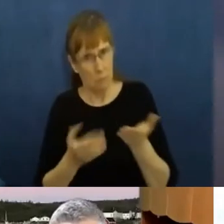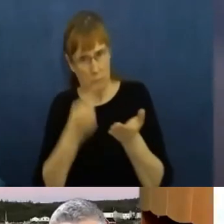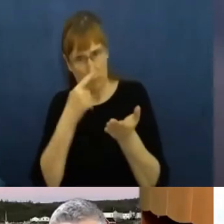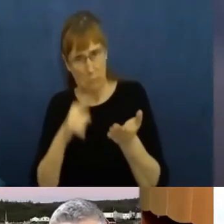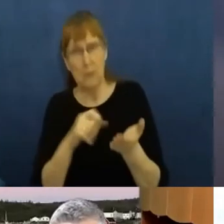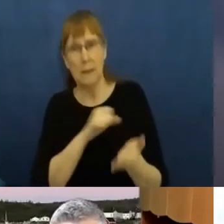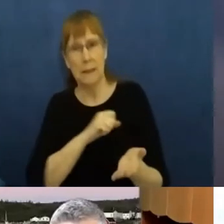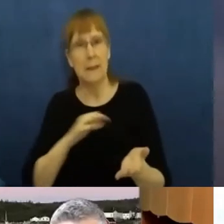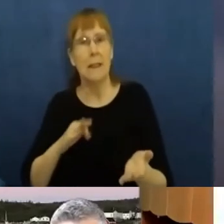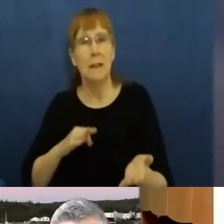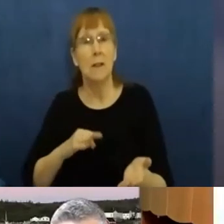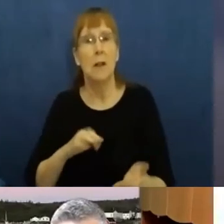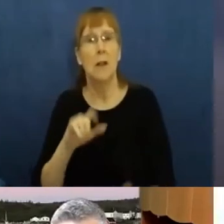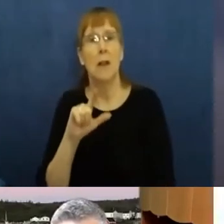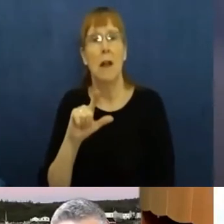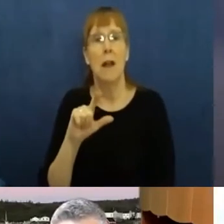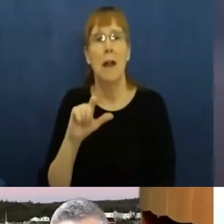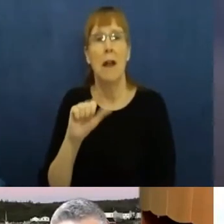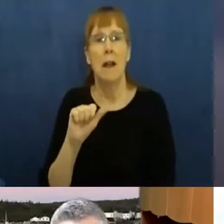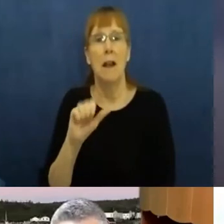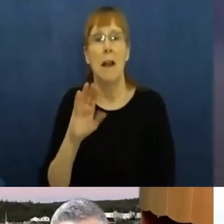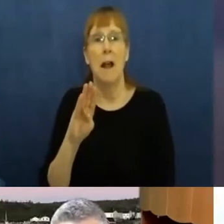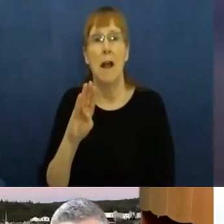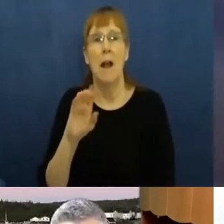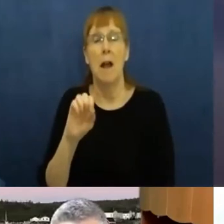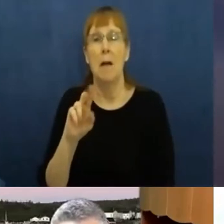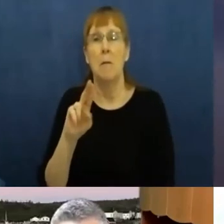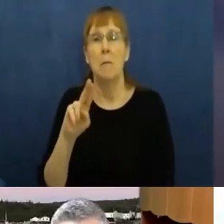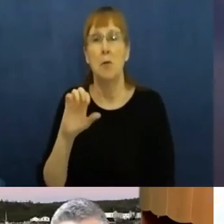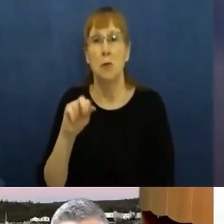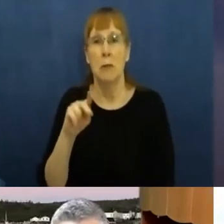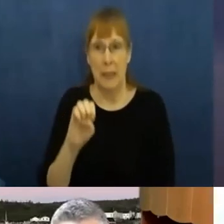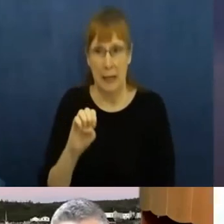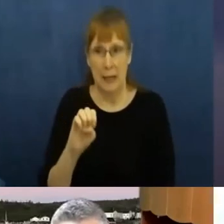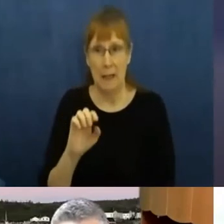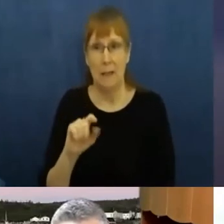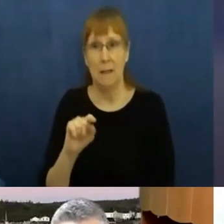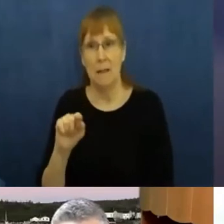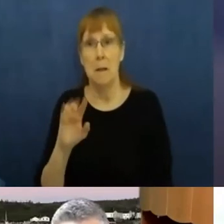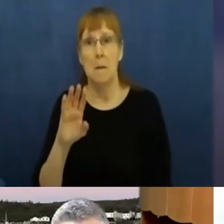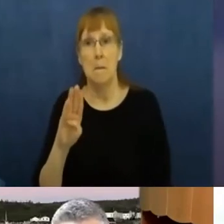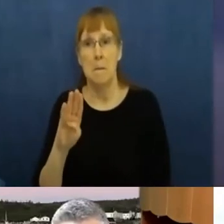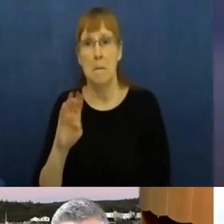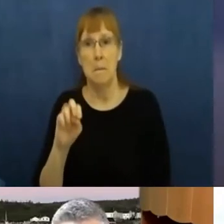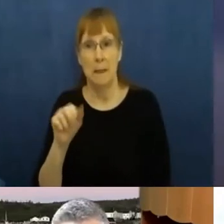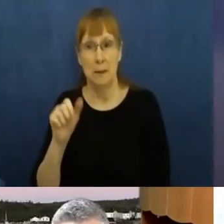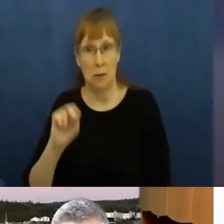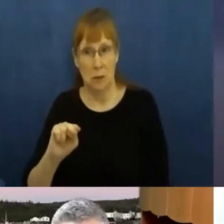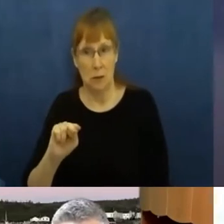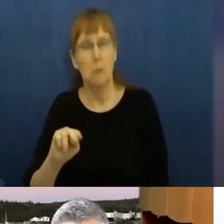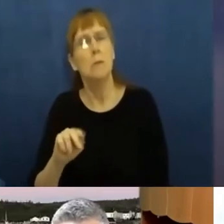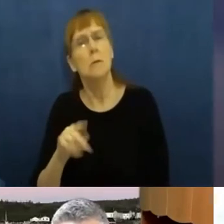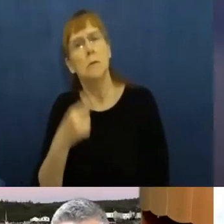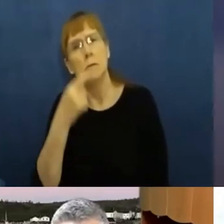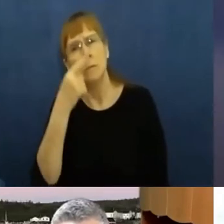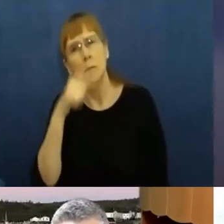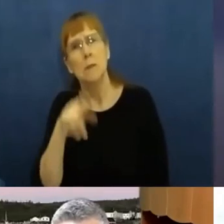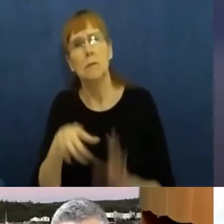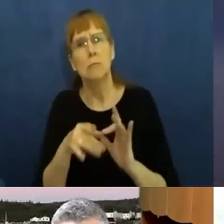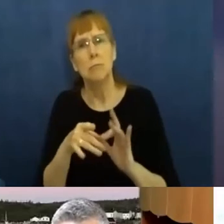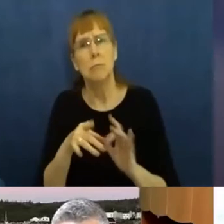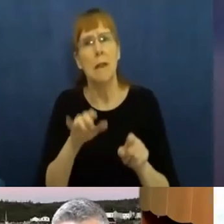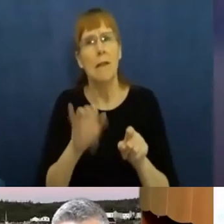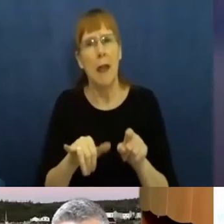Laboukain Benson can discuss from your perspective, picking up on this notion of solidarity and lack of partisanship. But